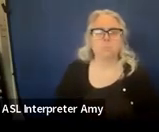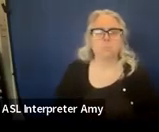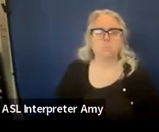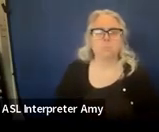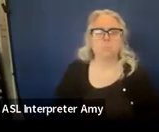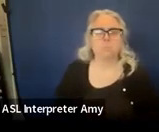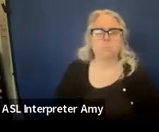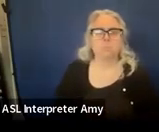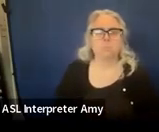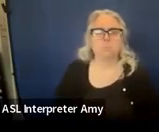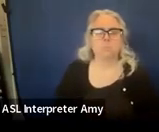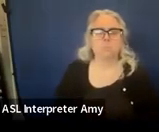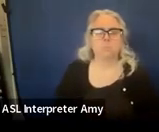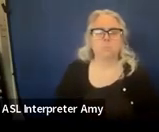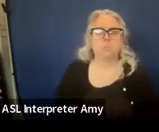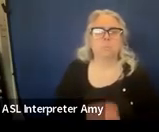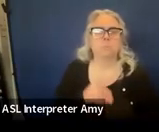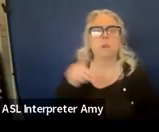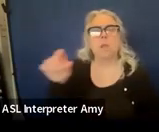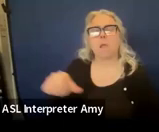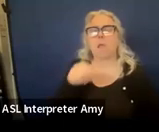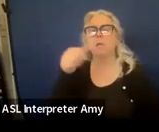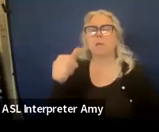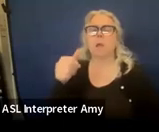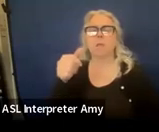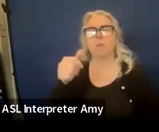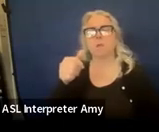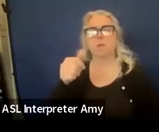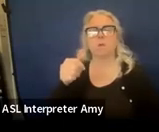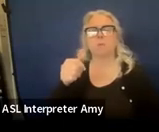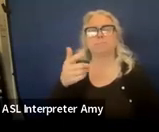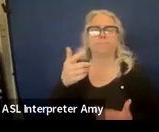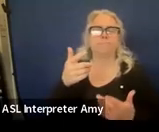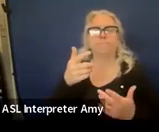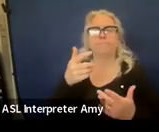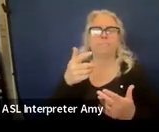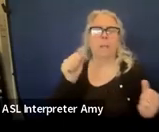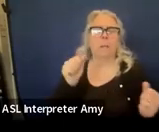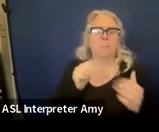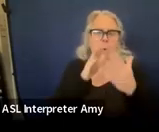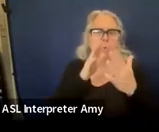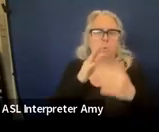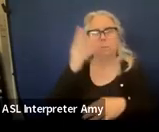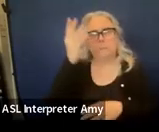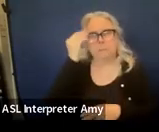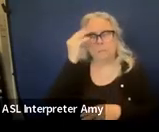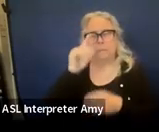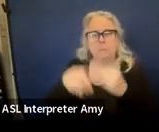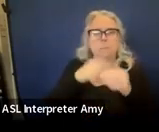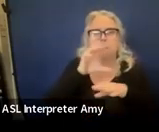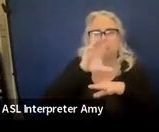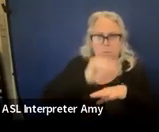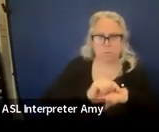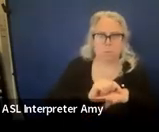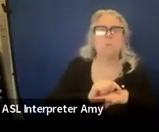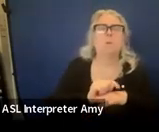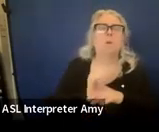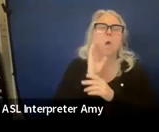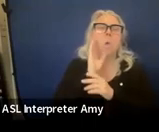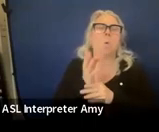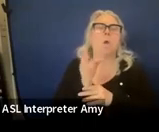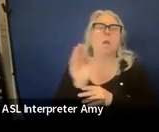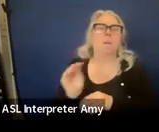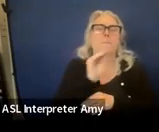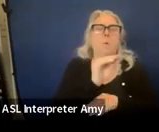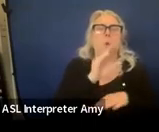And here's just another kind of way to think about the consultation that would go on the service grid